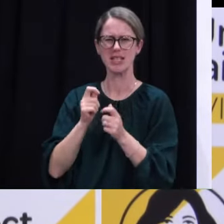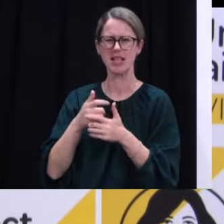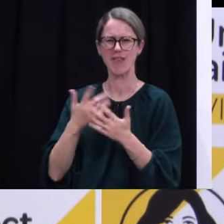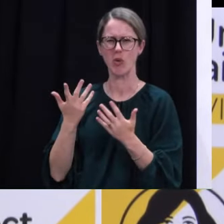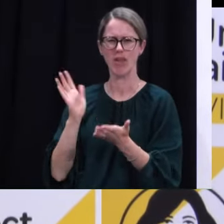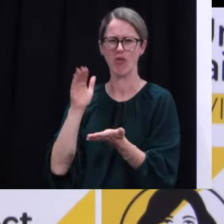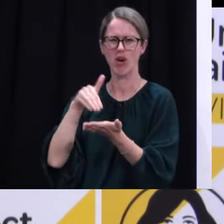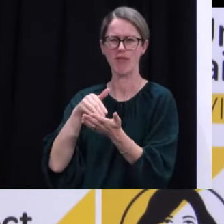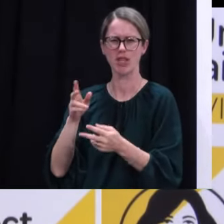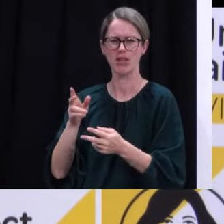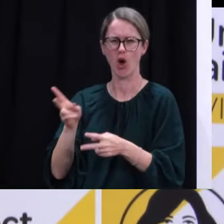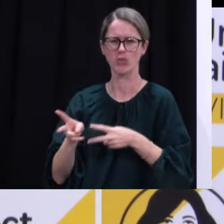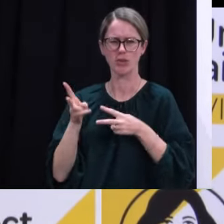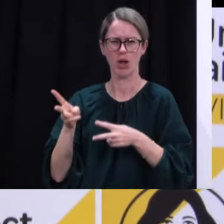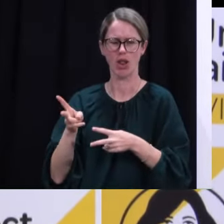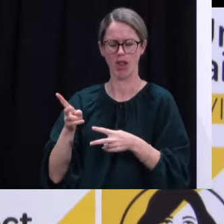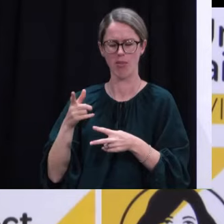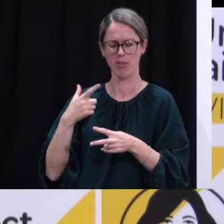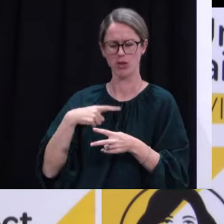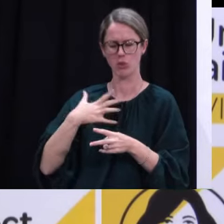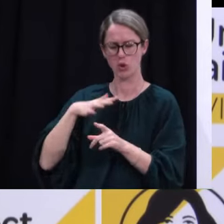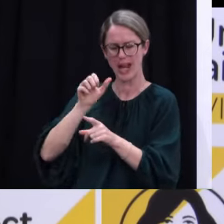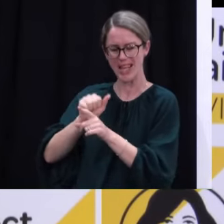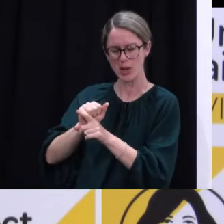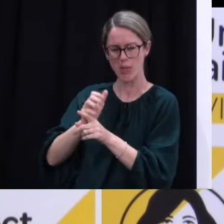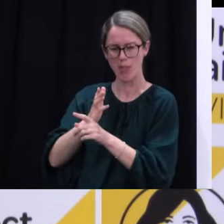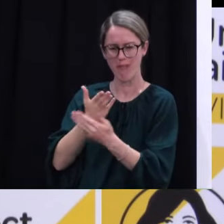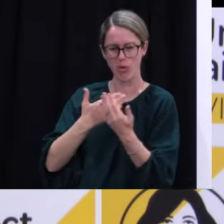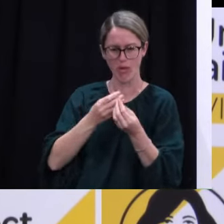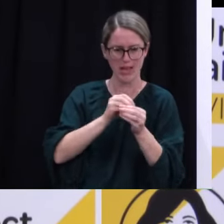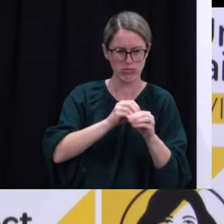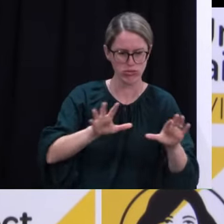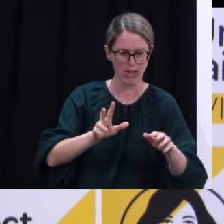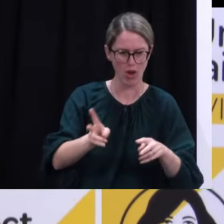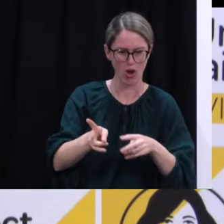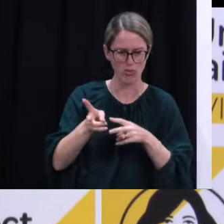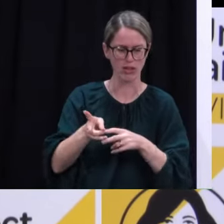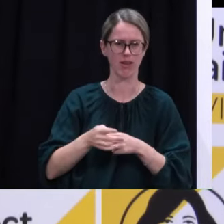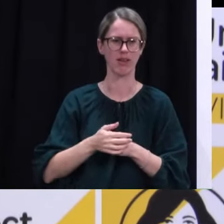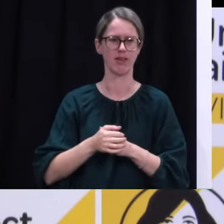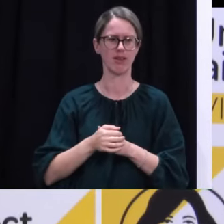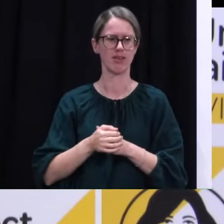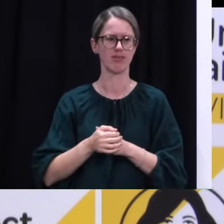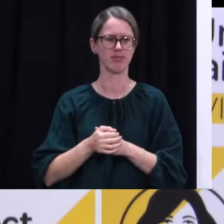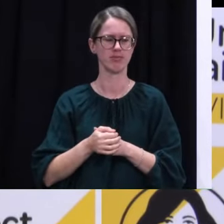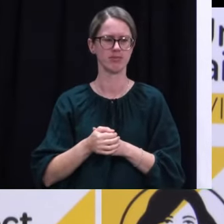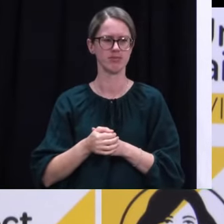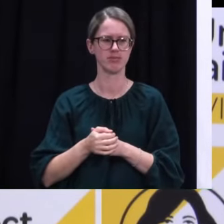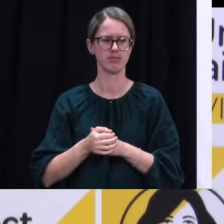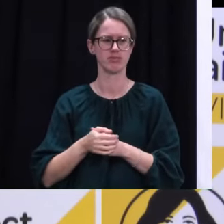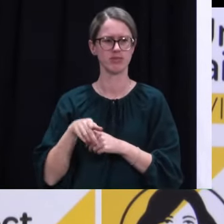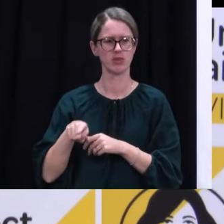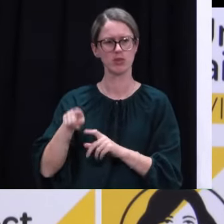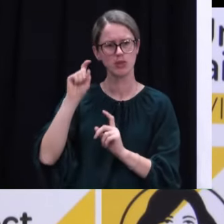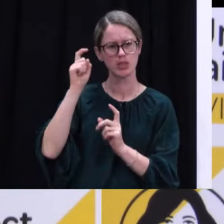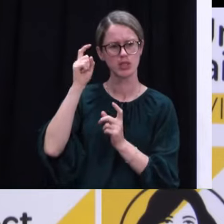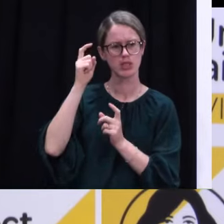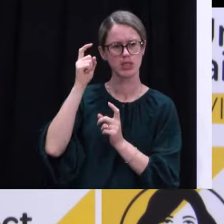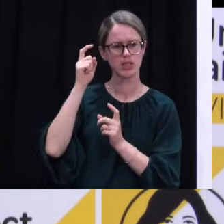going to pick up cases before they get to a situation like this? And how high is